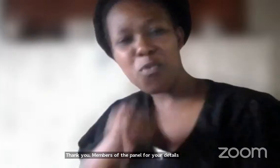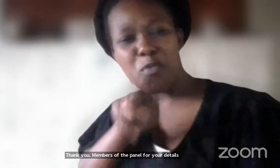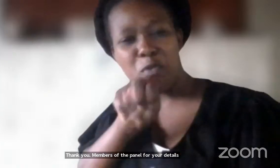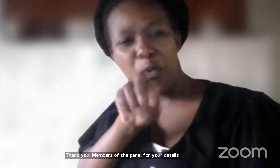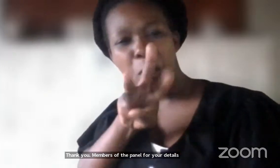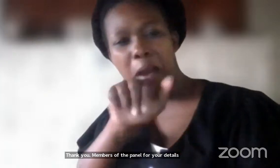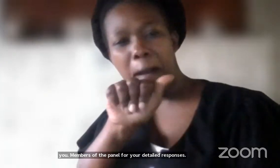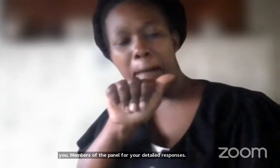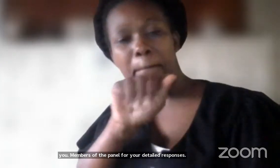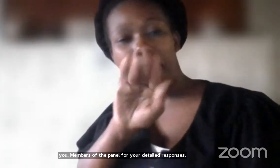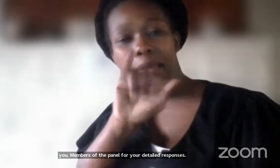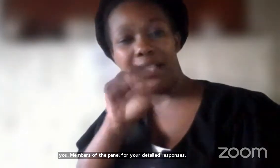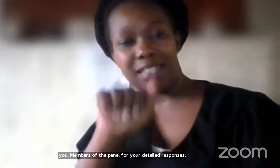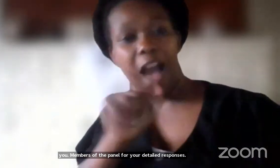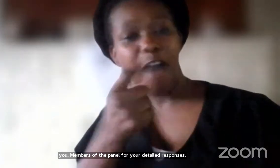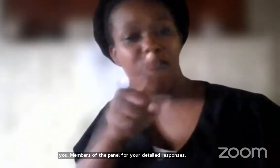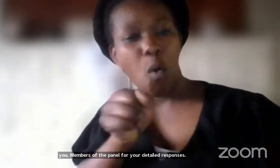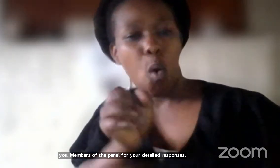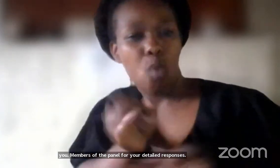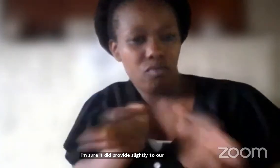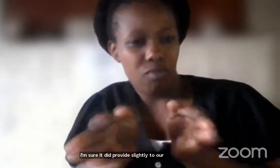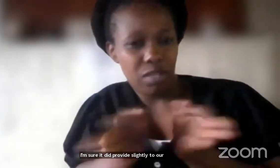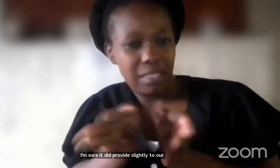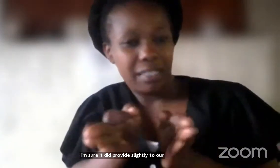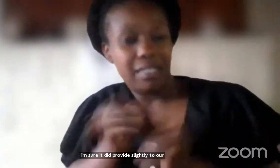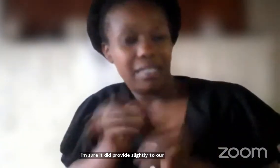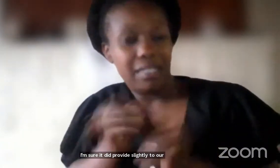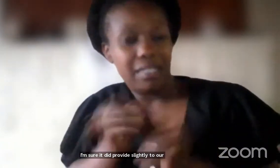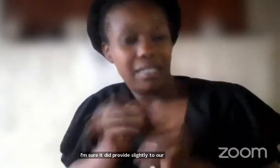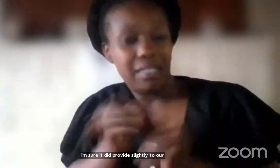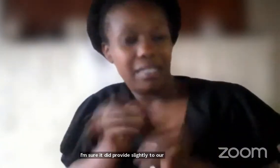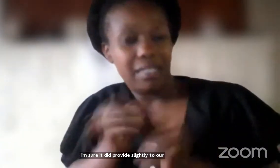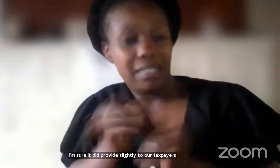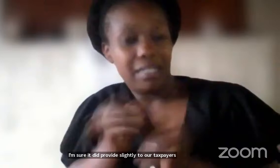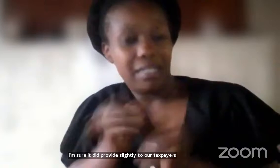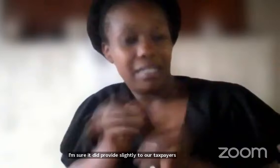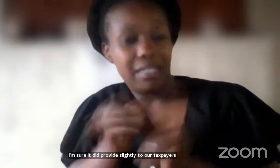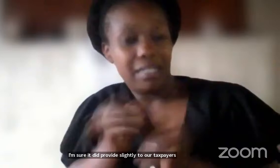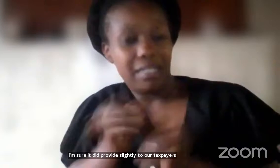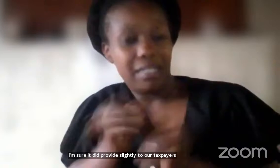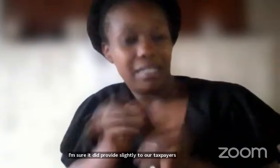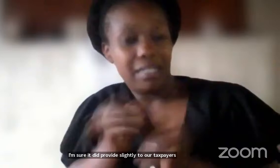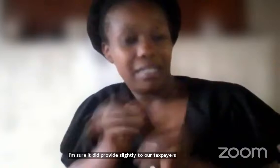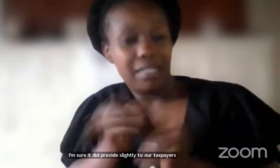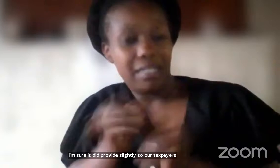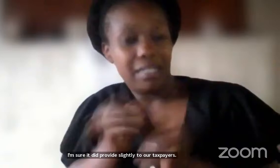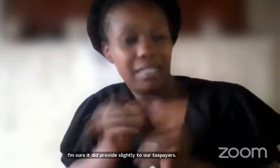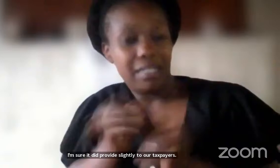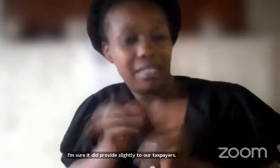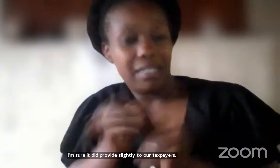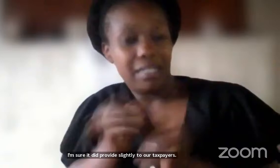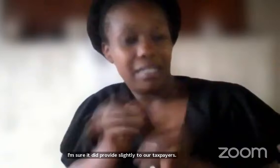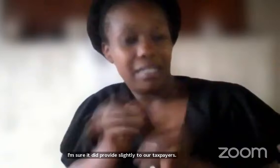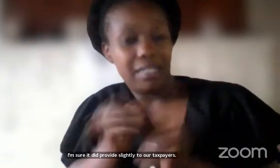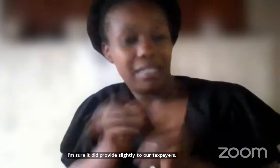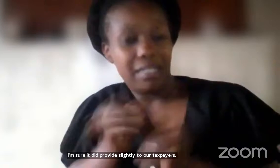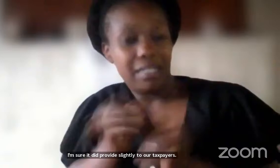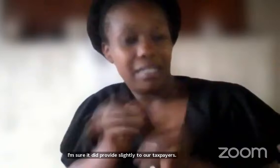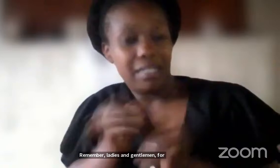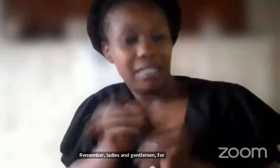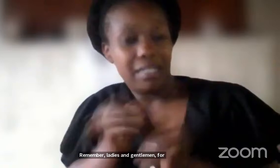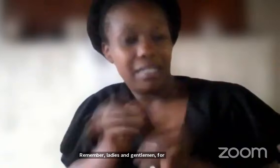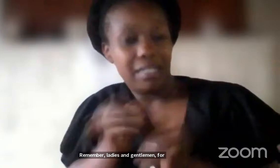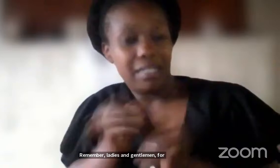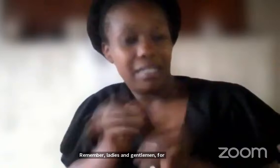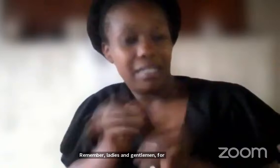provide clarity to our taxpayers. Remember, ladies and gentlemen, for all other questions that we could not get to on